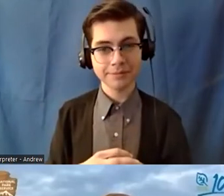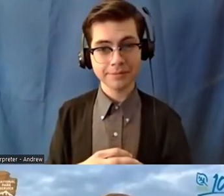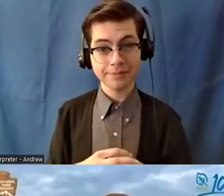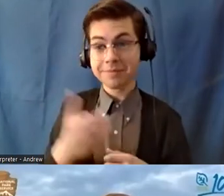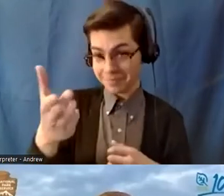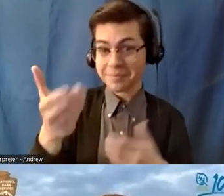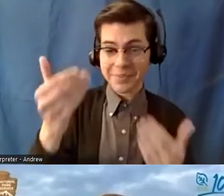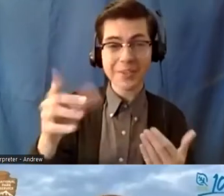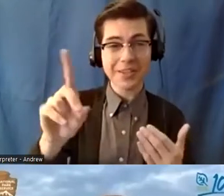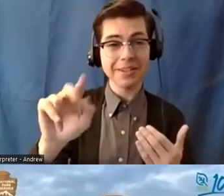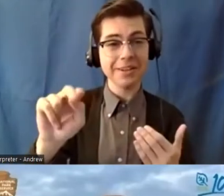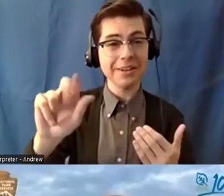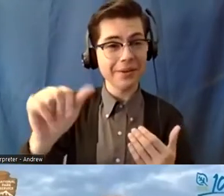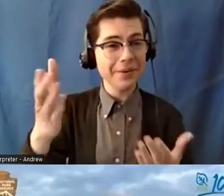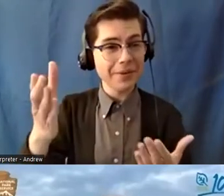yeah go ahead donna